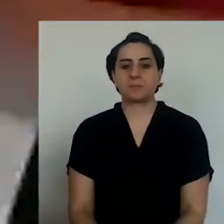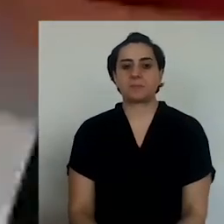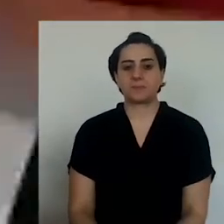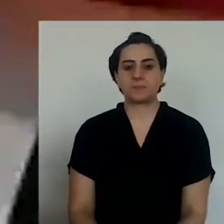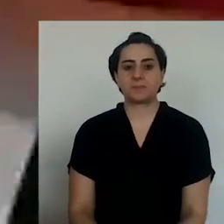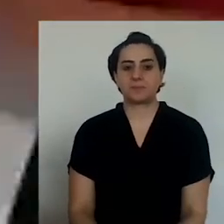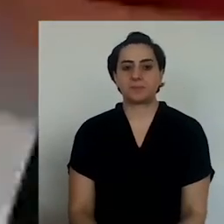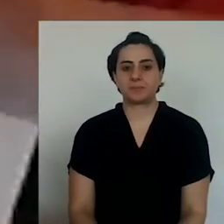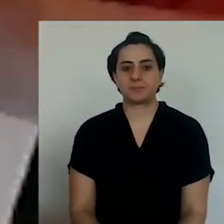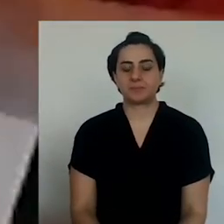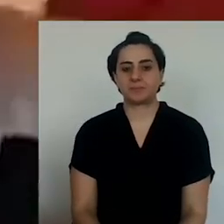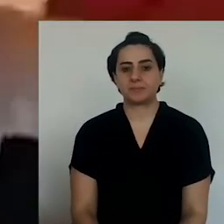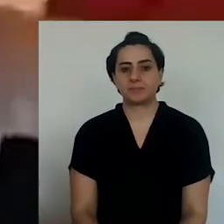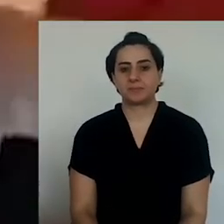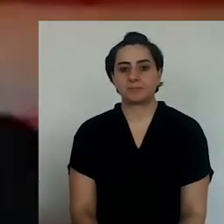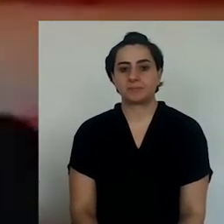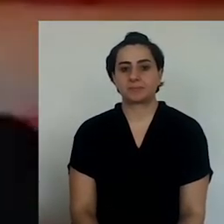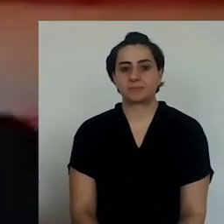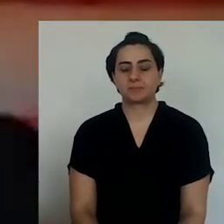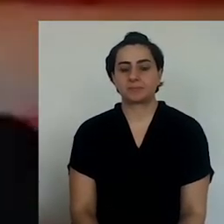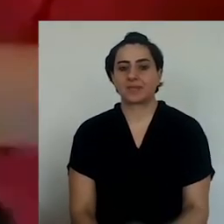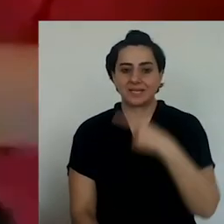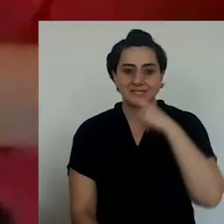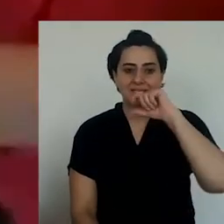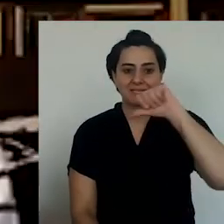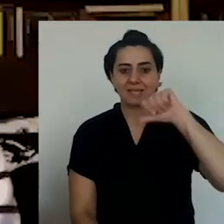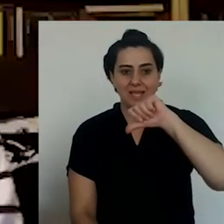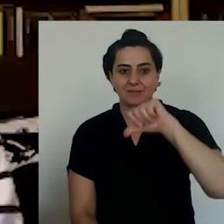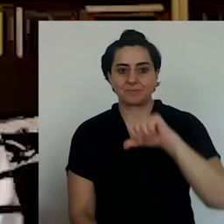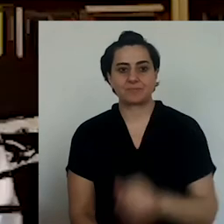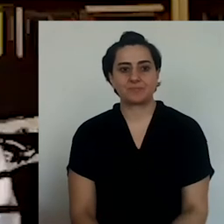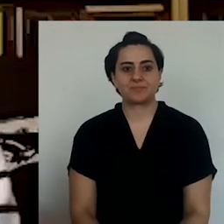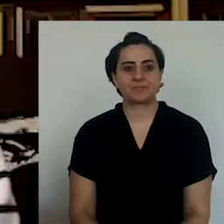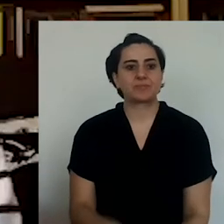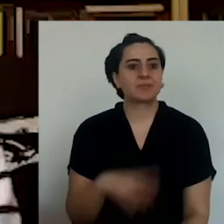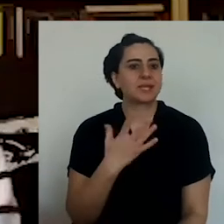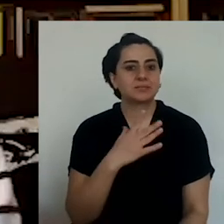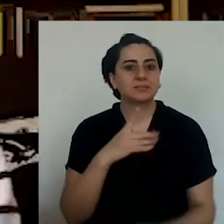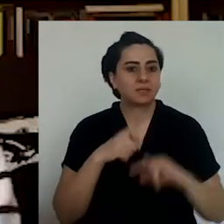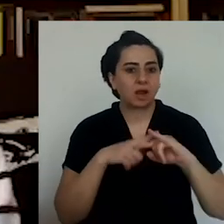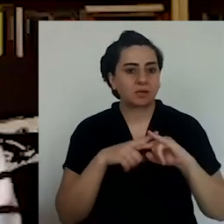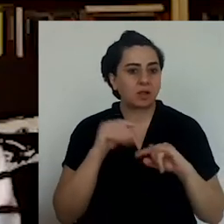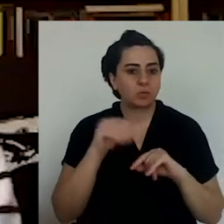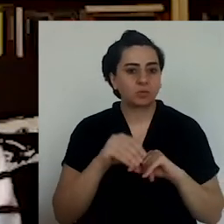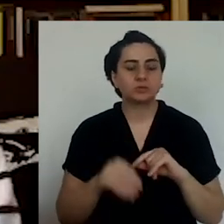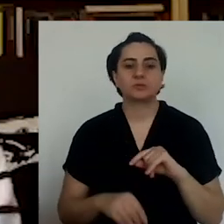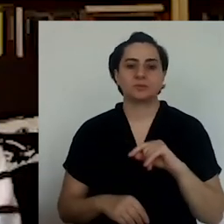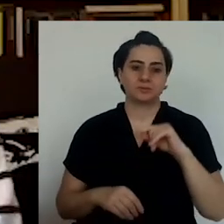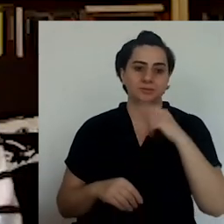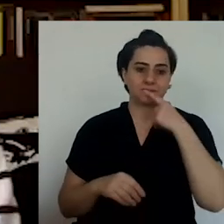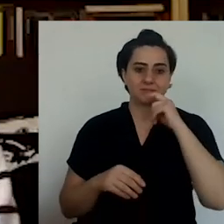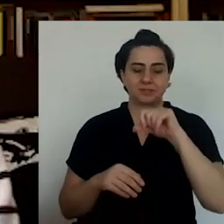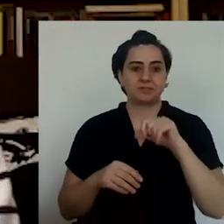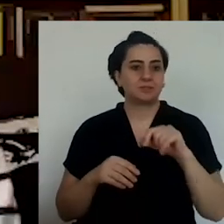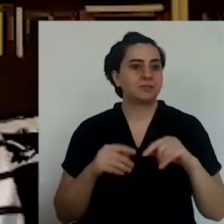crushed the garlic with salt. And I add a little bit of mustard.